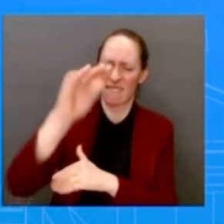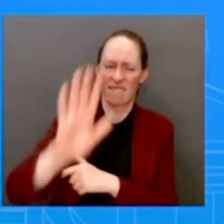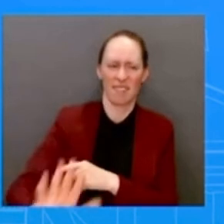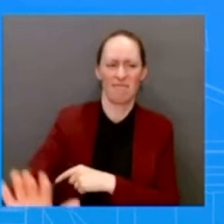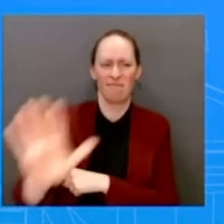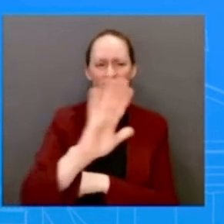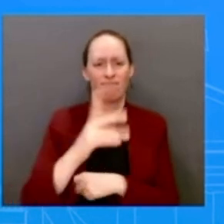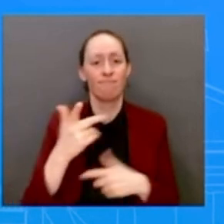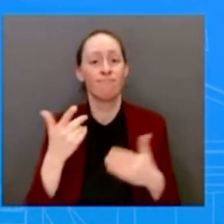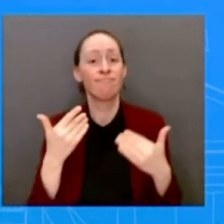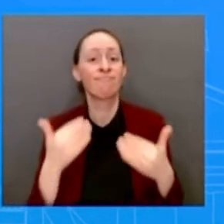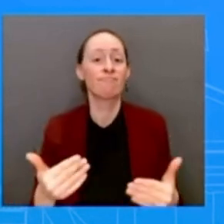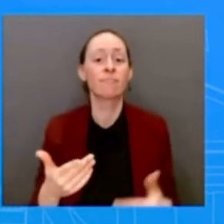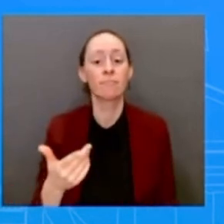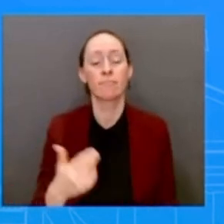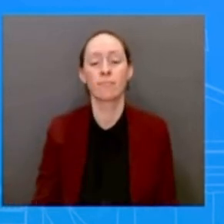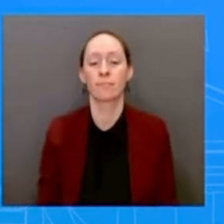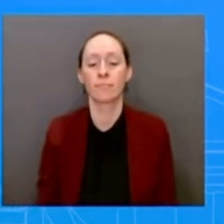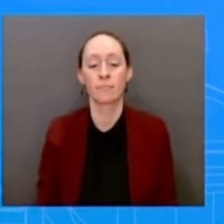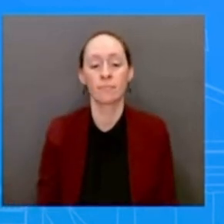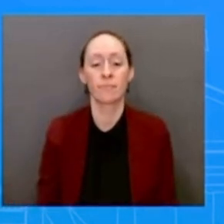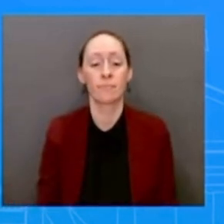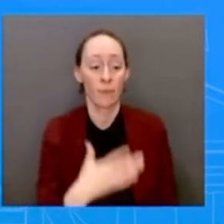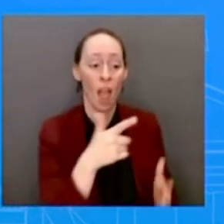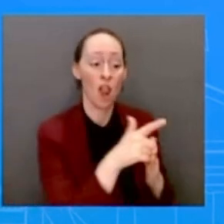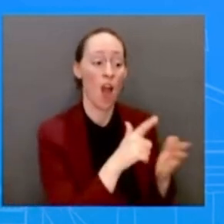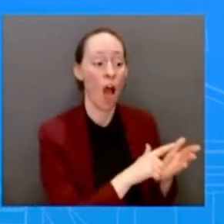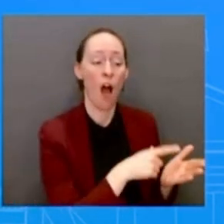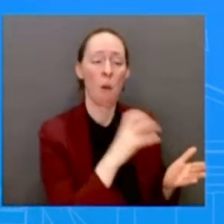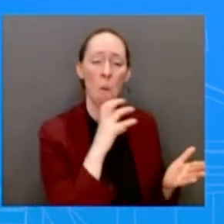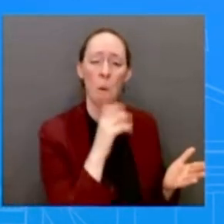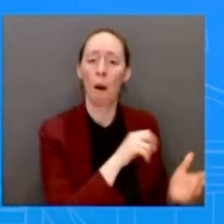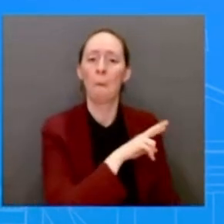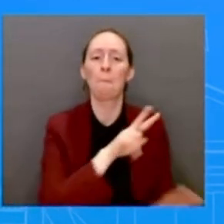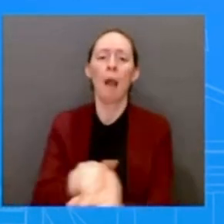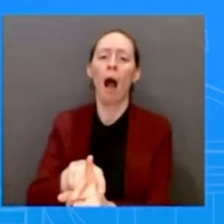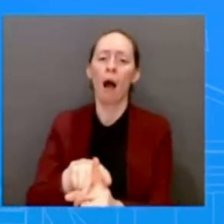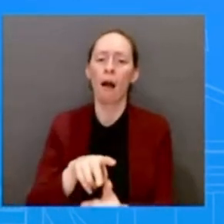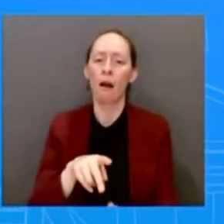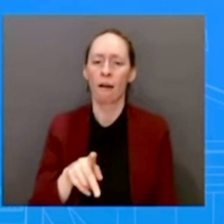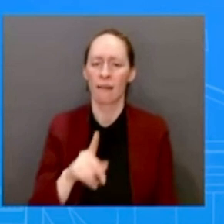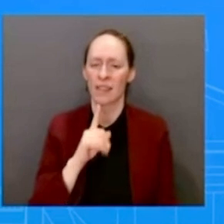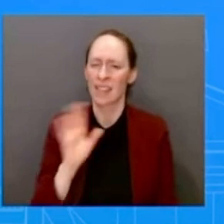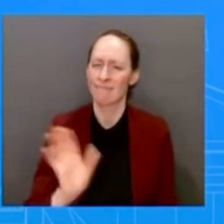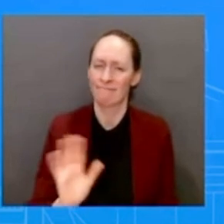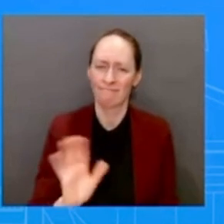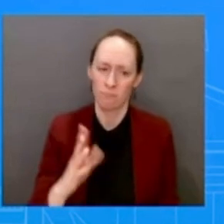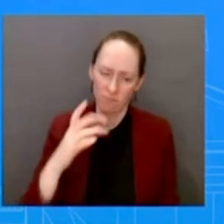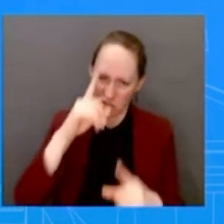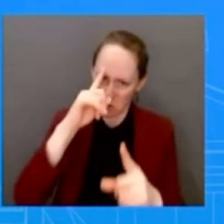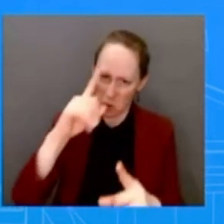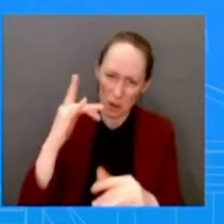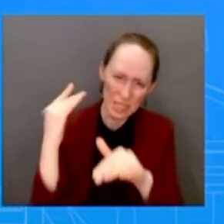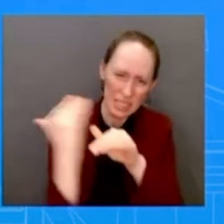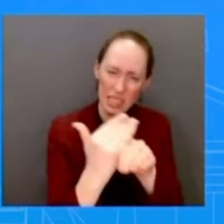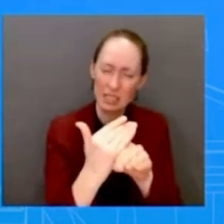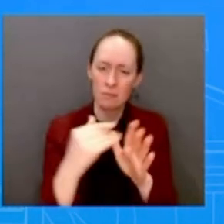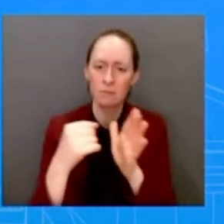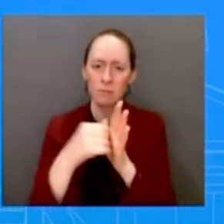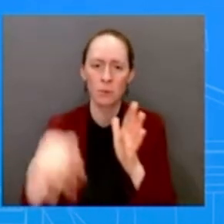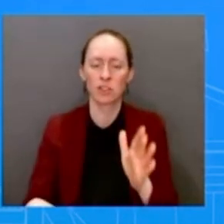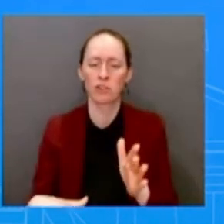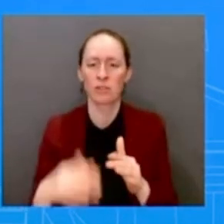on abortion. The administration will continue to stand by the FDA's expert judgment in approving and regulating medications. And in the face of